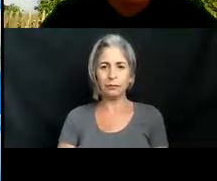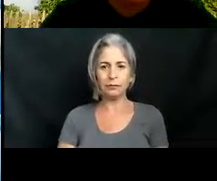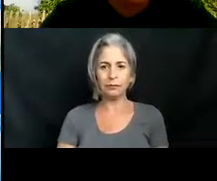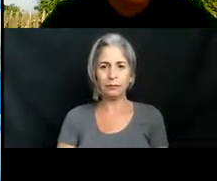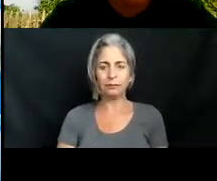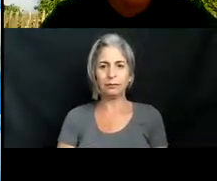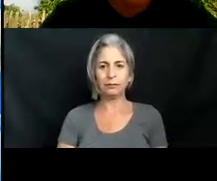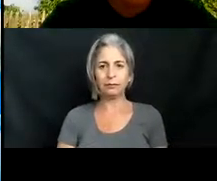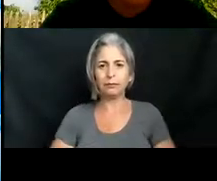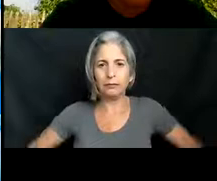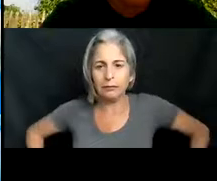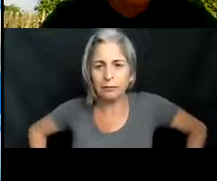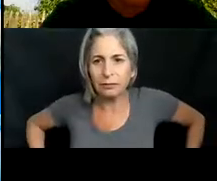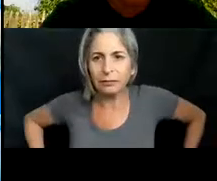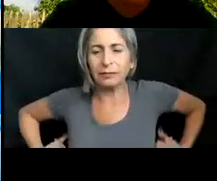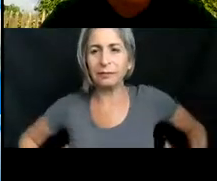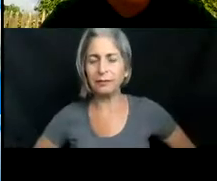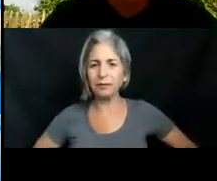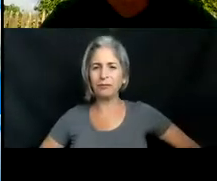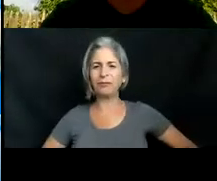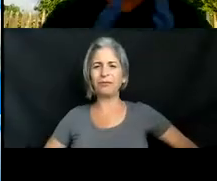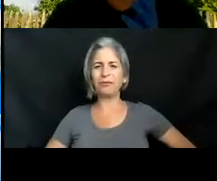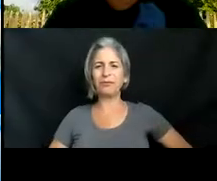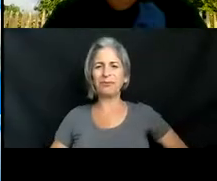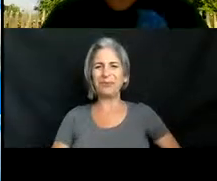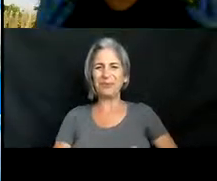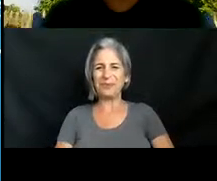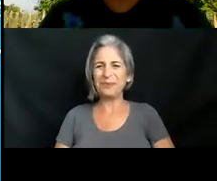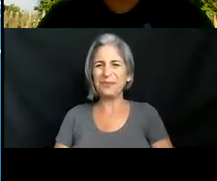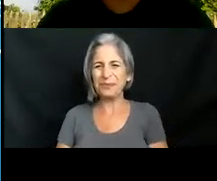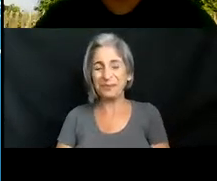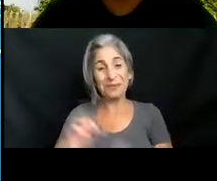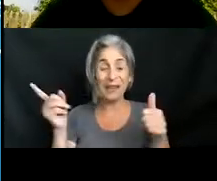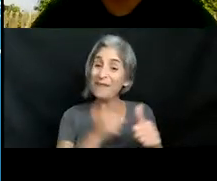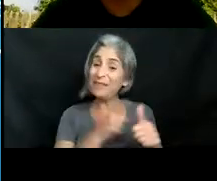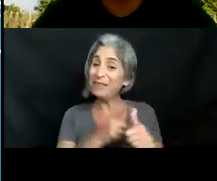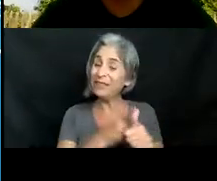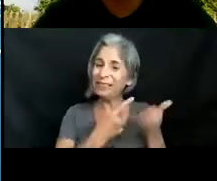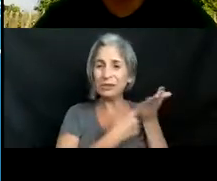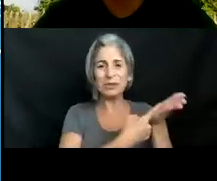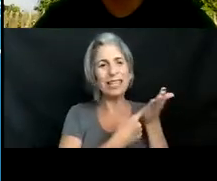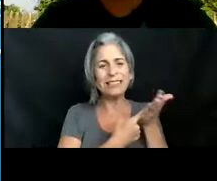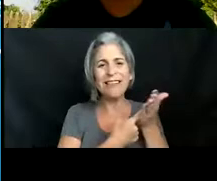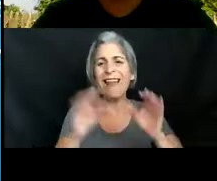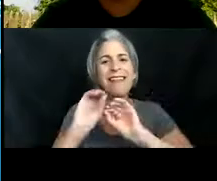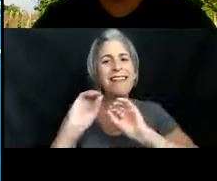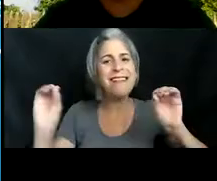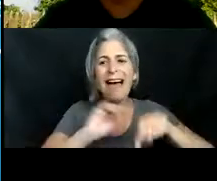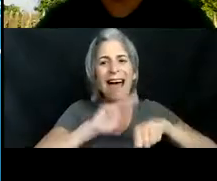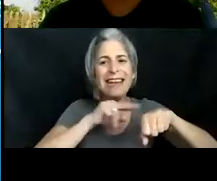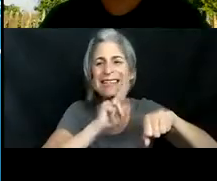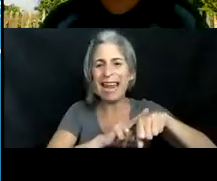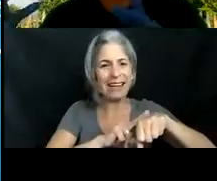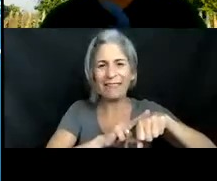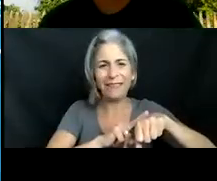people small in the corner so i don't get that on my screen um first we're talking about our non-native and exotic species